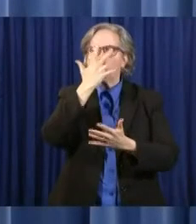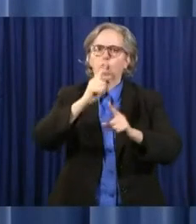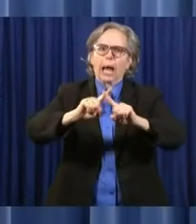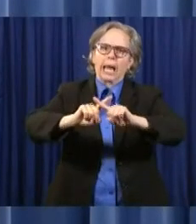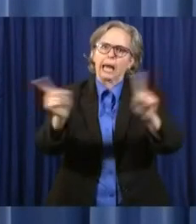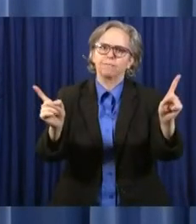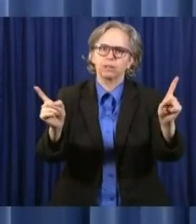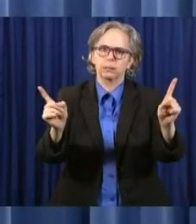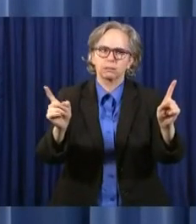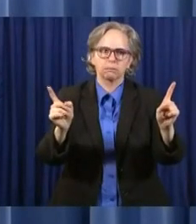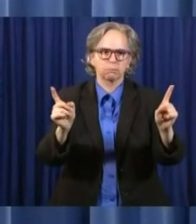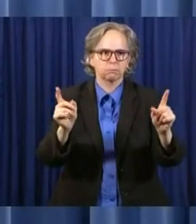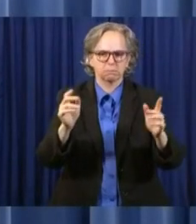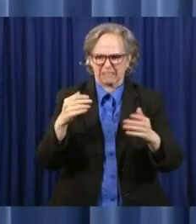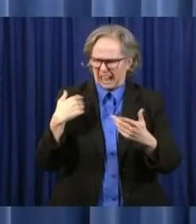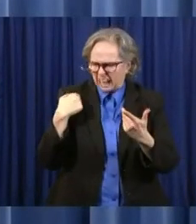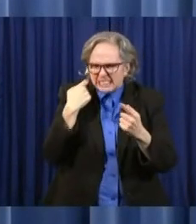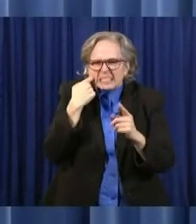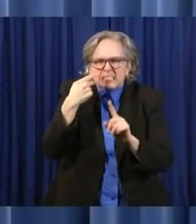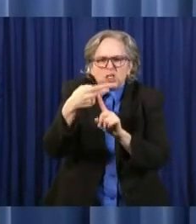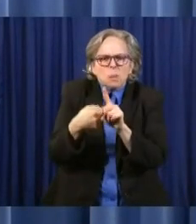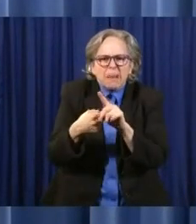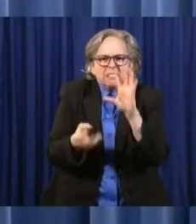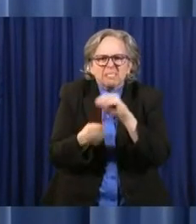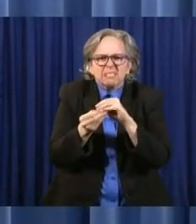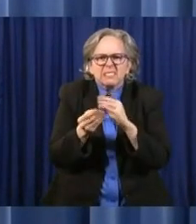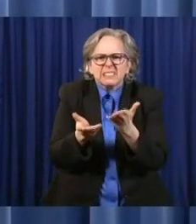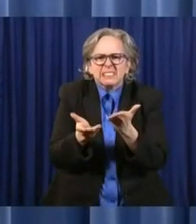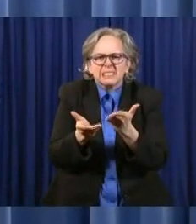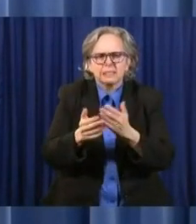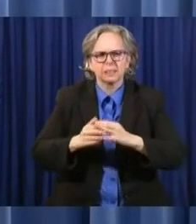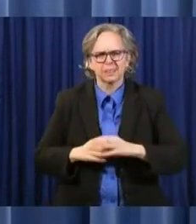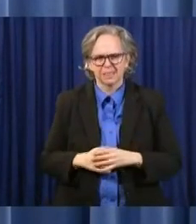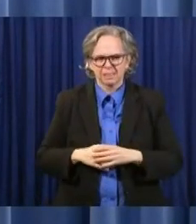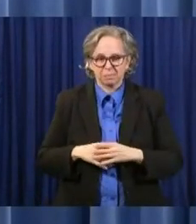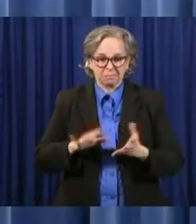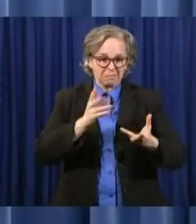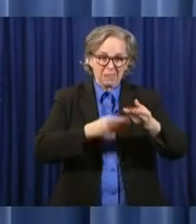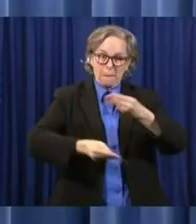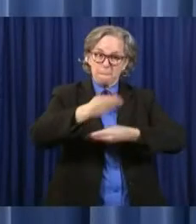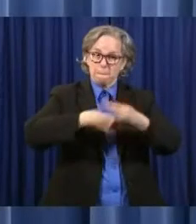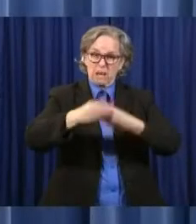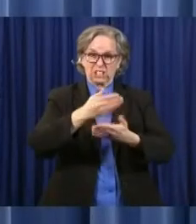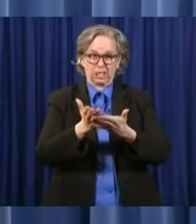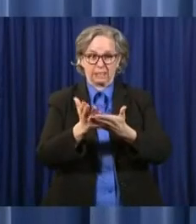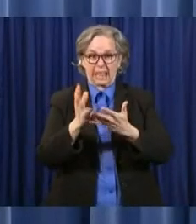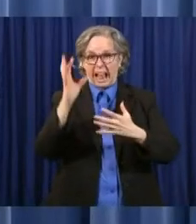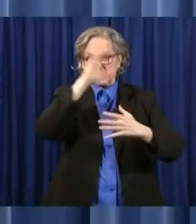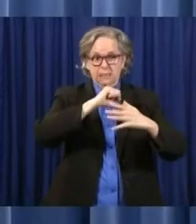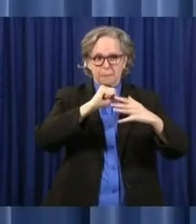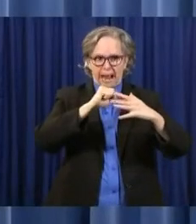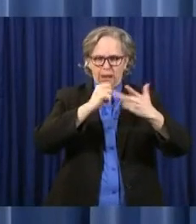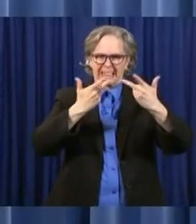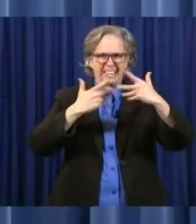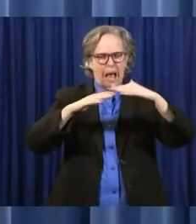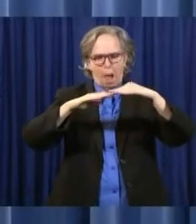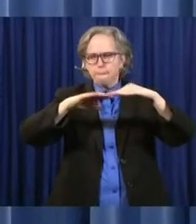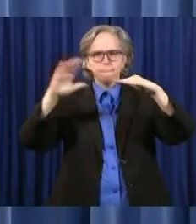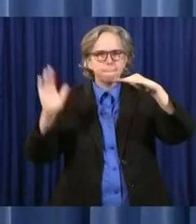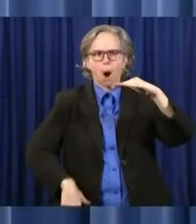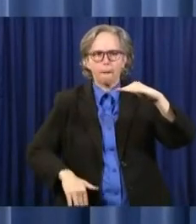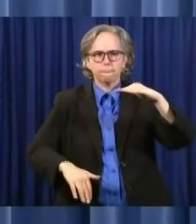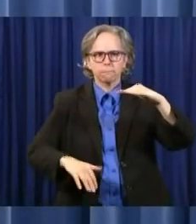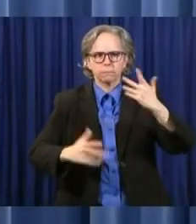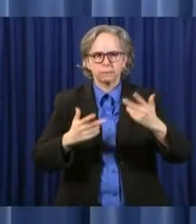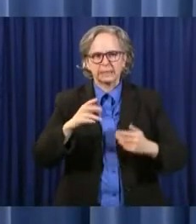months. We are now below the budget estimates for the year by $776.9